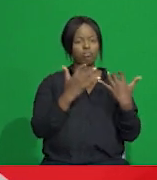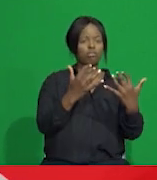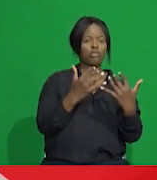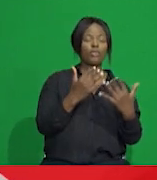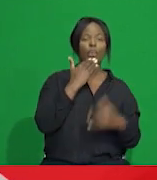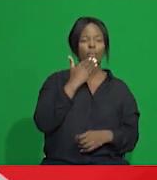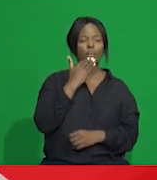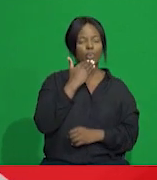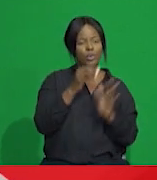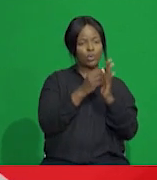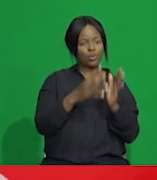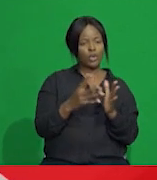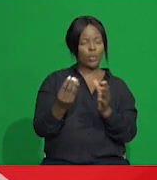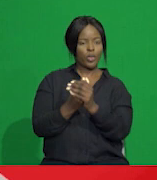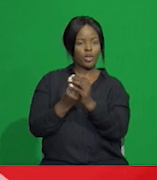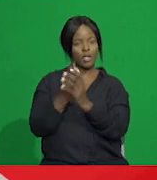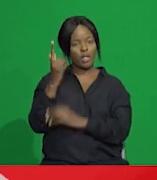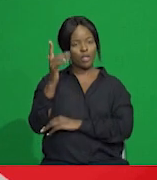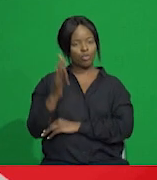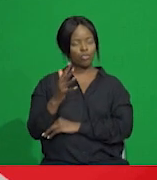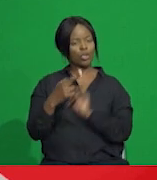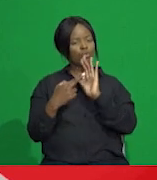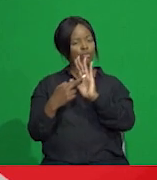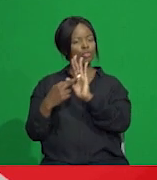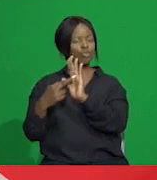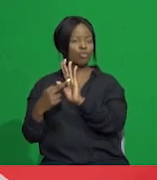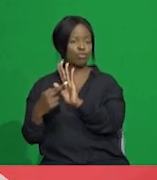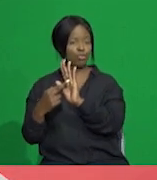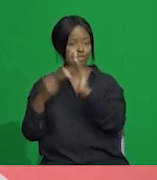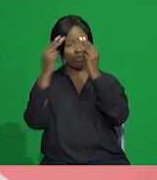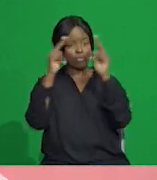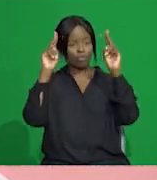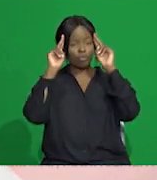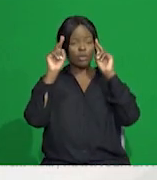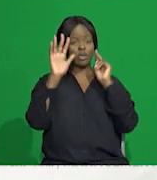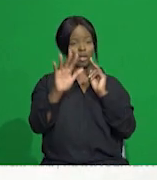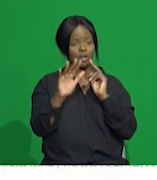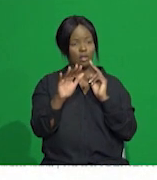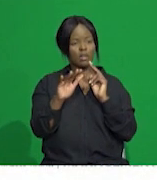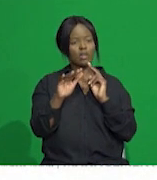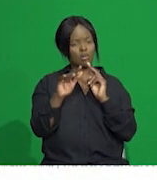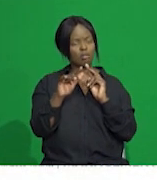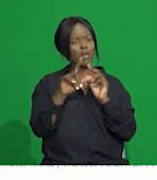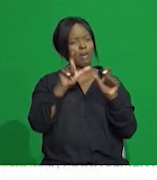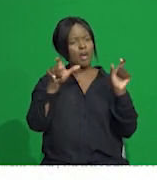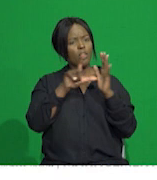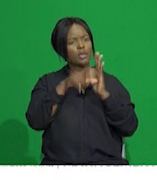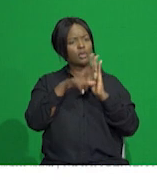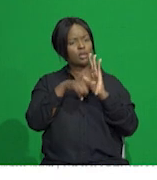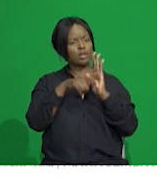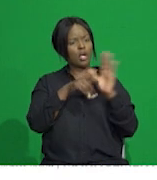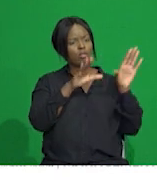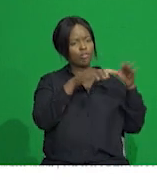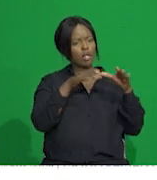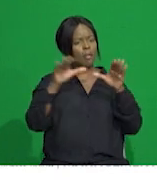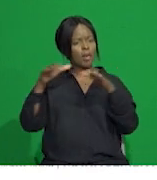and academics. As ambassadors of the UKZN Digital Transformation Agenda, instructional designers within each